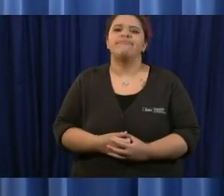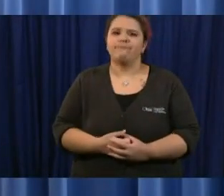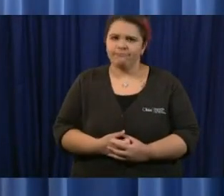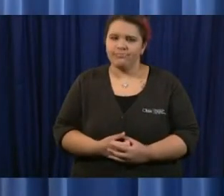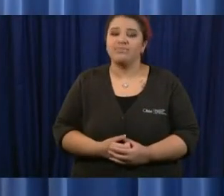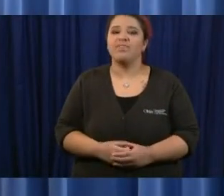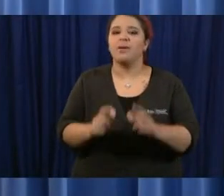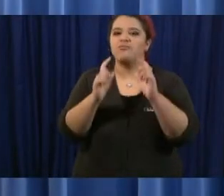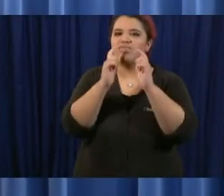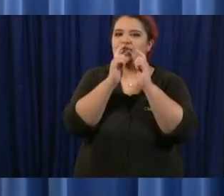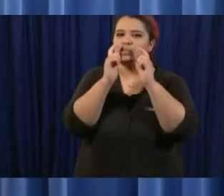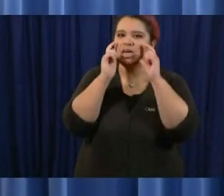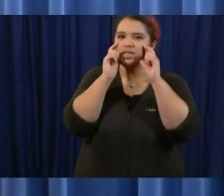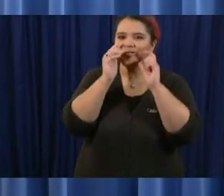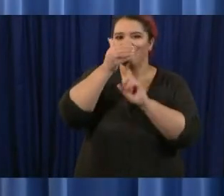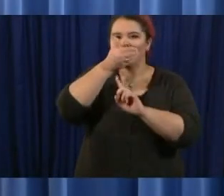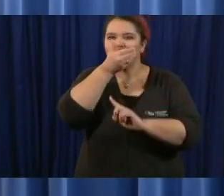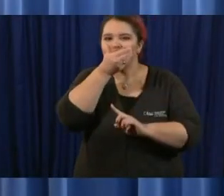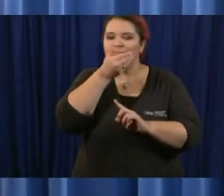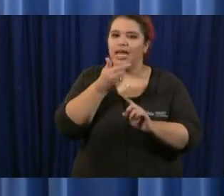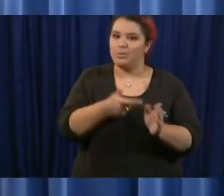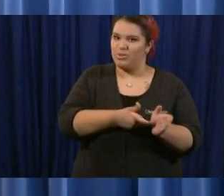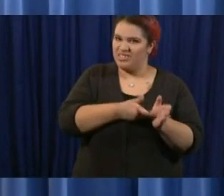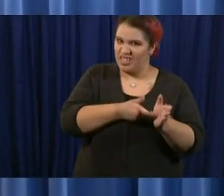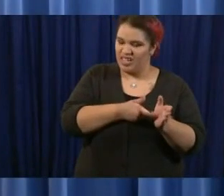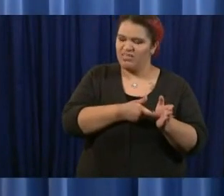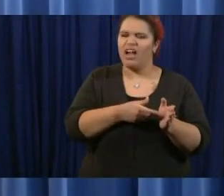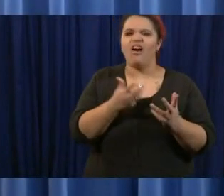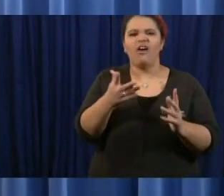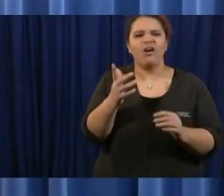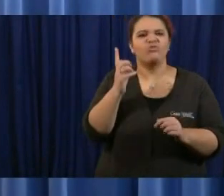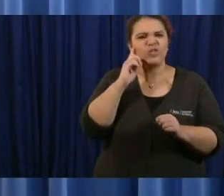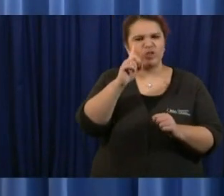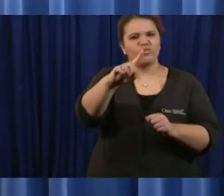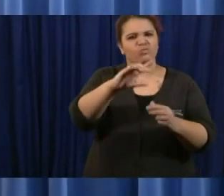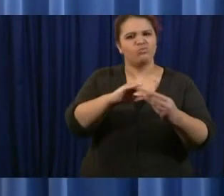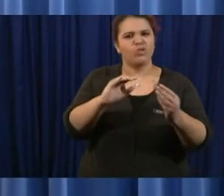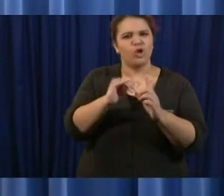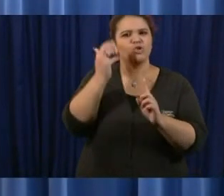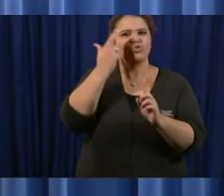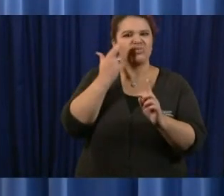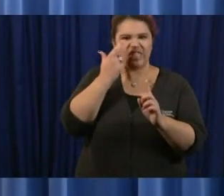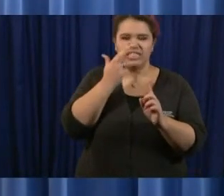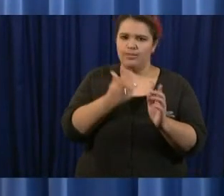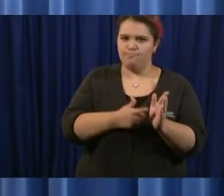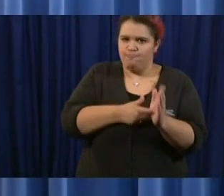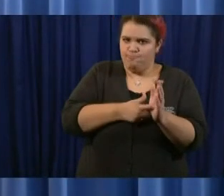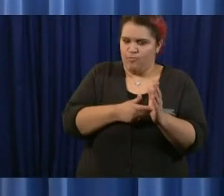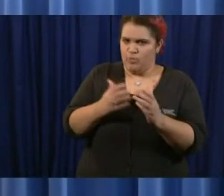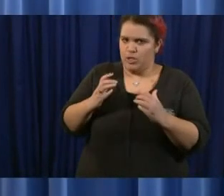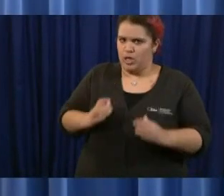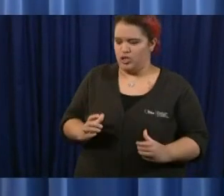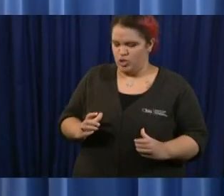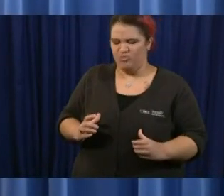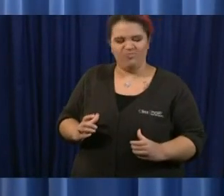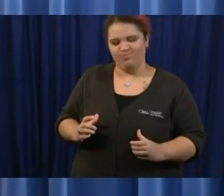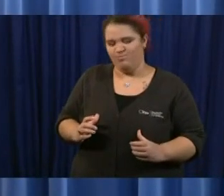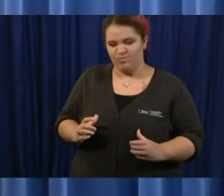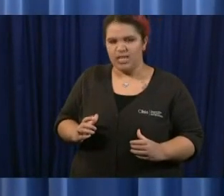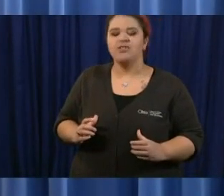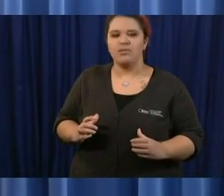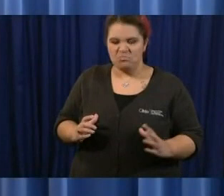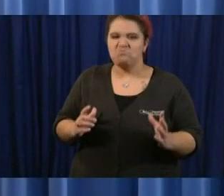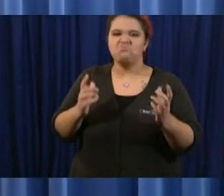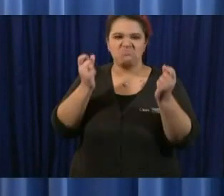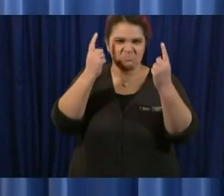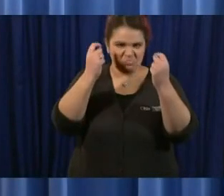mandating face masks i heard you talk about the the the reason why you wanted to change it for customers but can you talk a little bit more about changing the mandatory